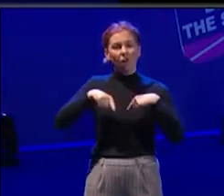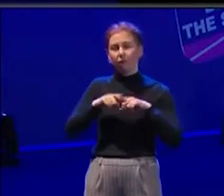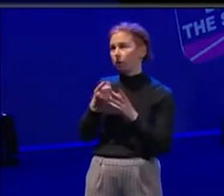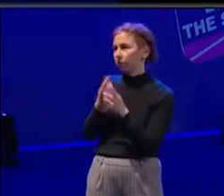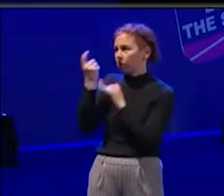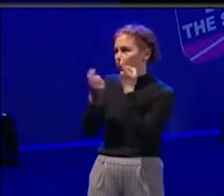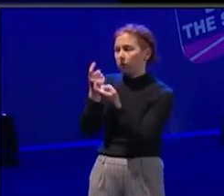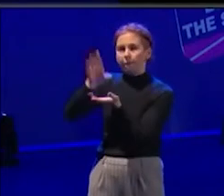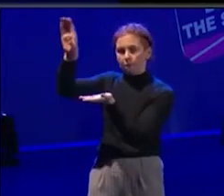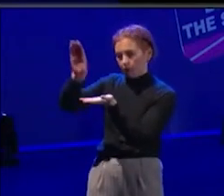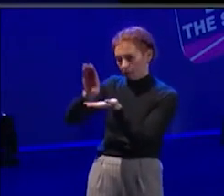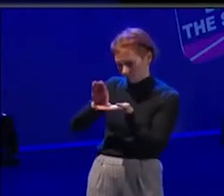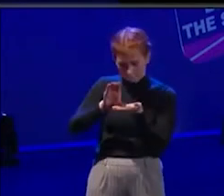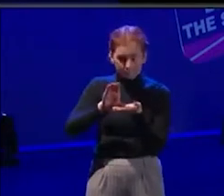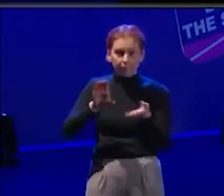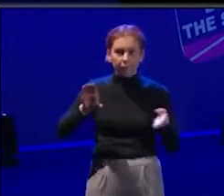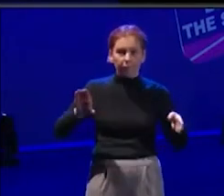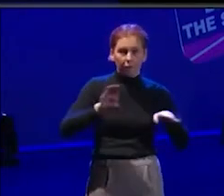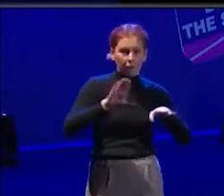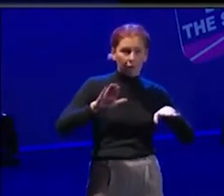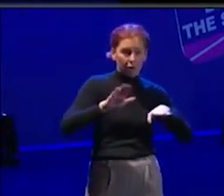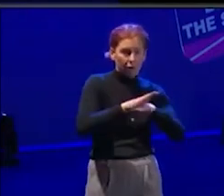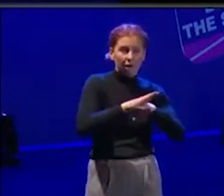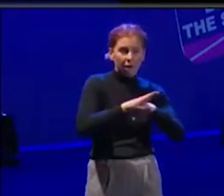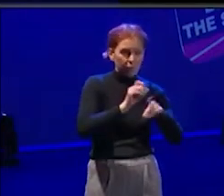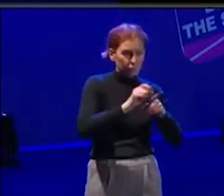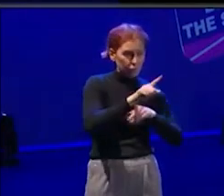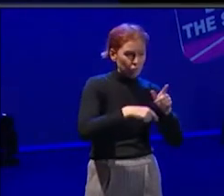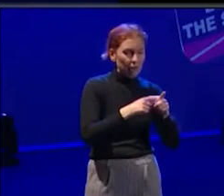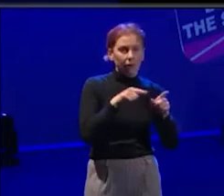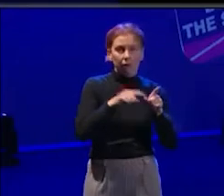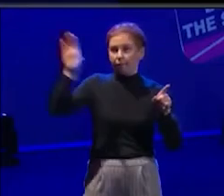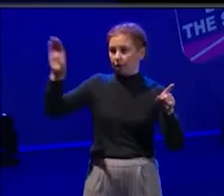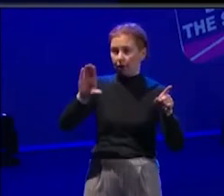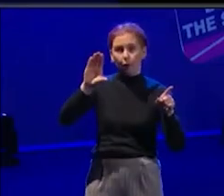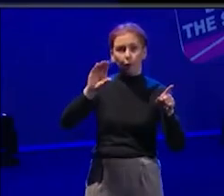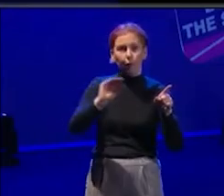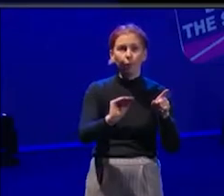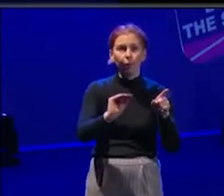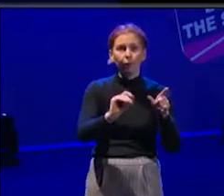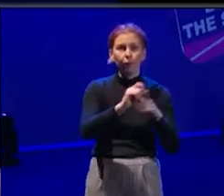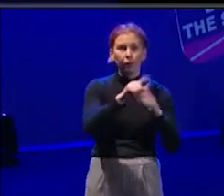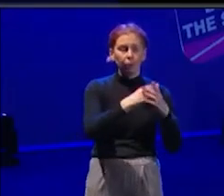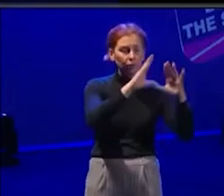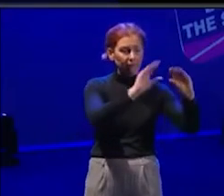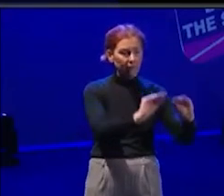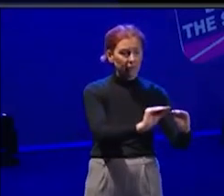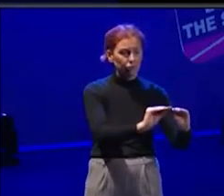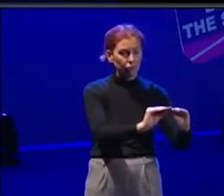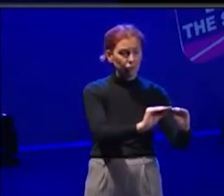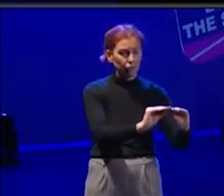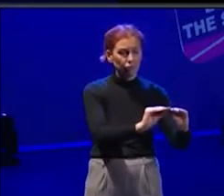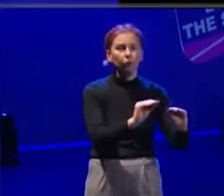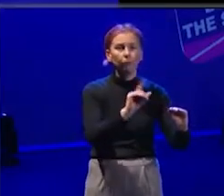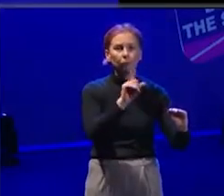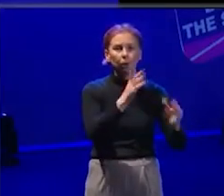funding in to deliver the project and the funding comes to the end of that project. And, um, and then that's when a lot of our work